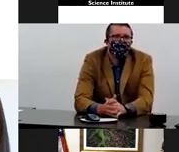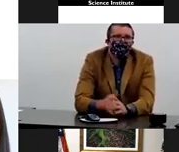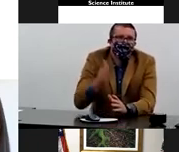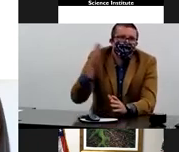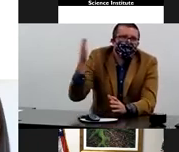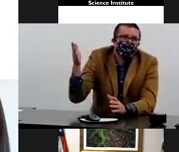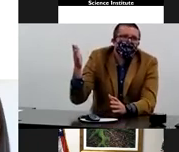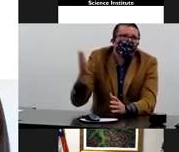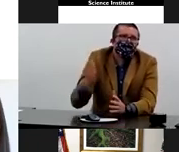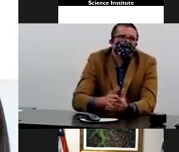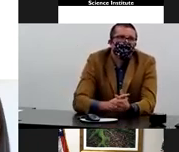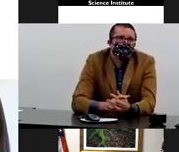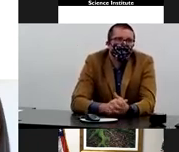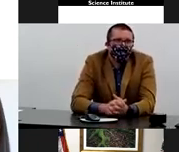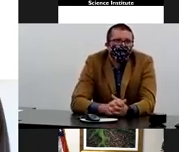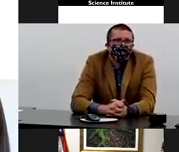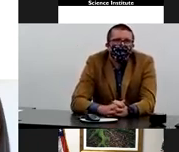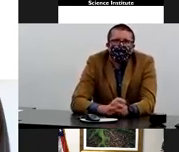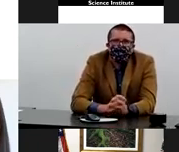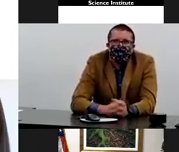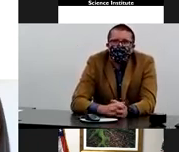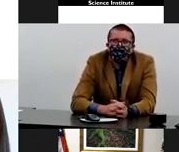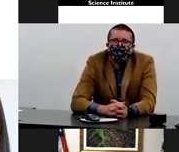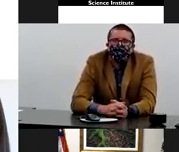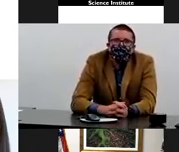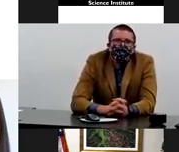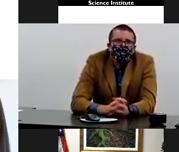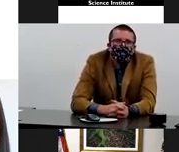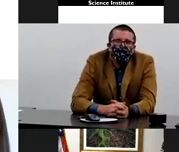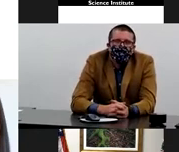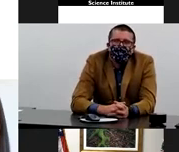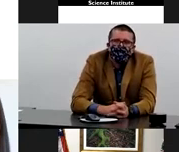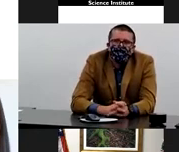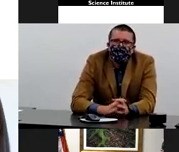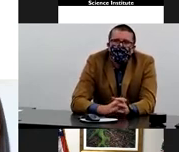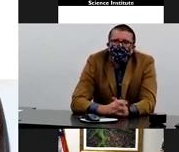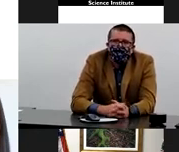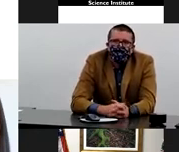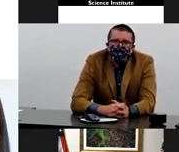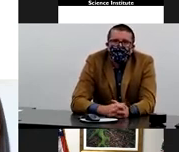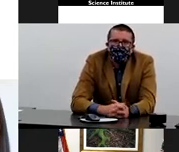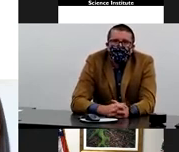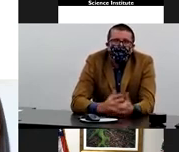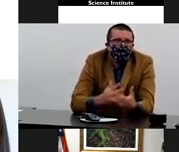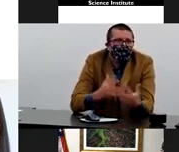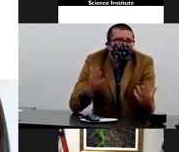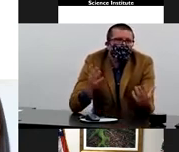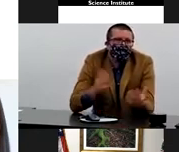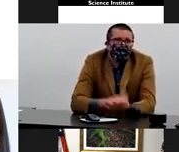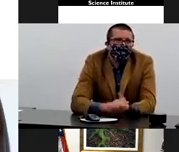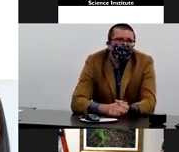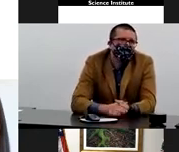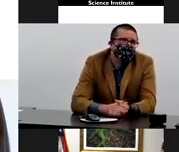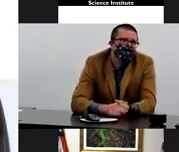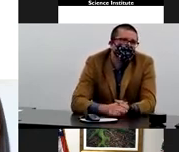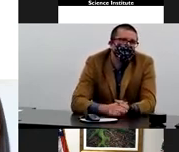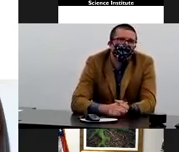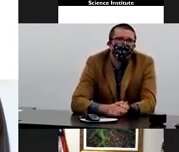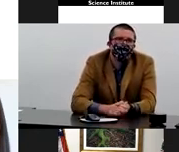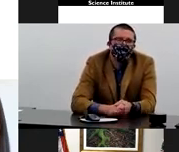this a few months ago to we spend every day thinking about it. So I'll be happy to take some questions on antibodies or